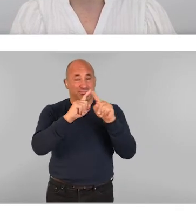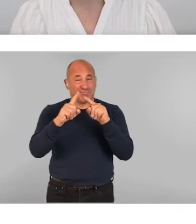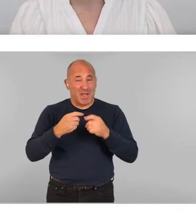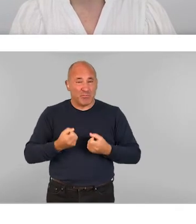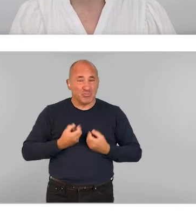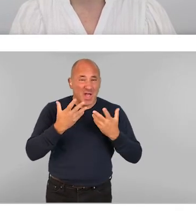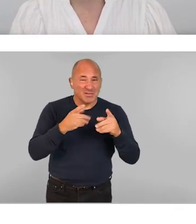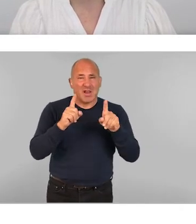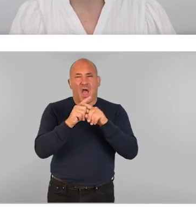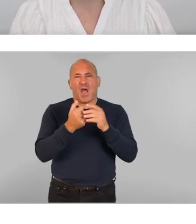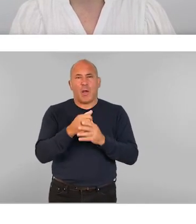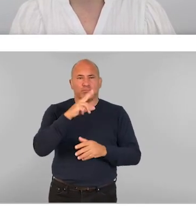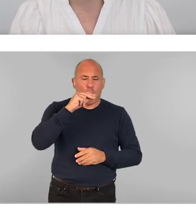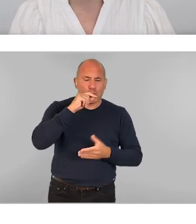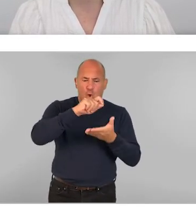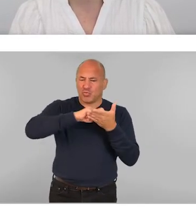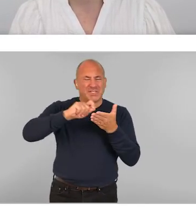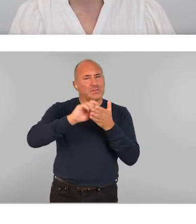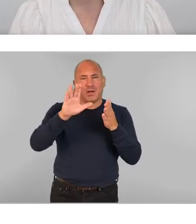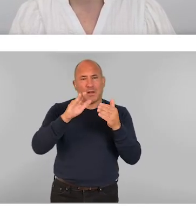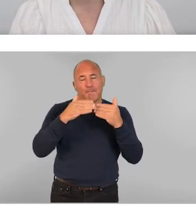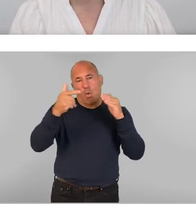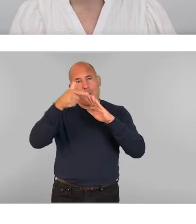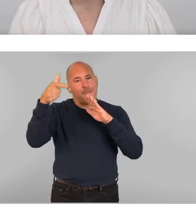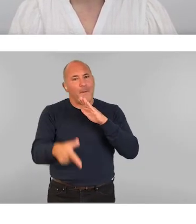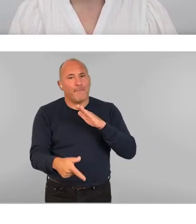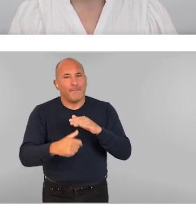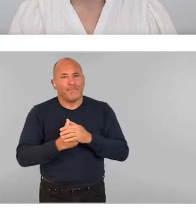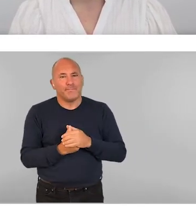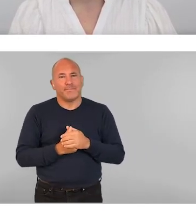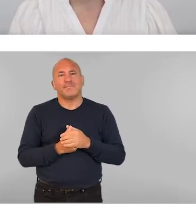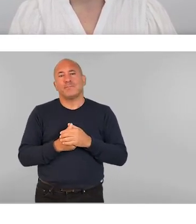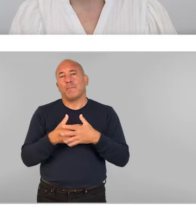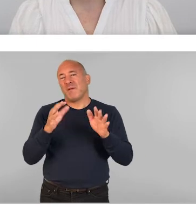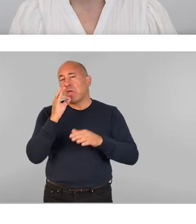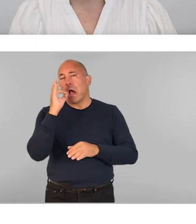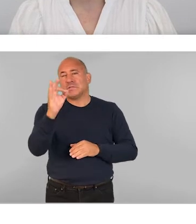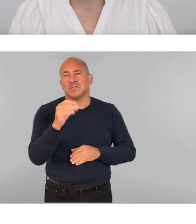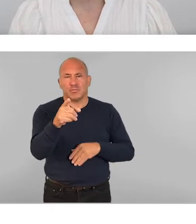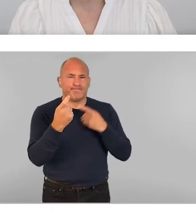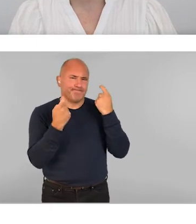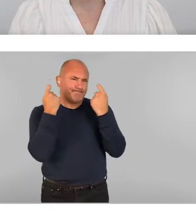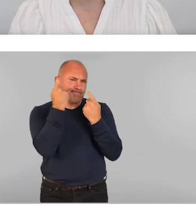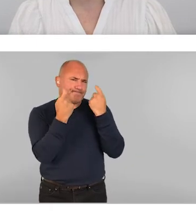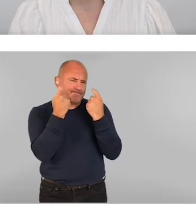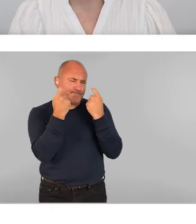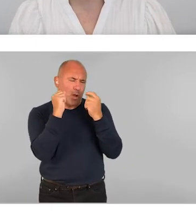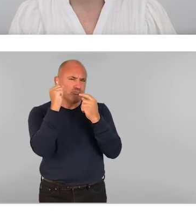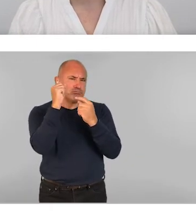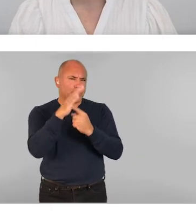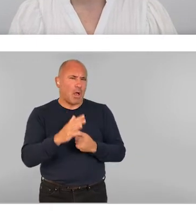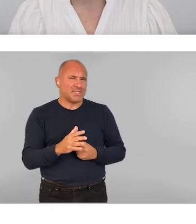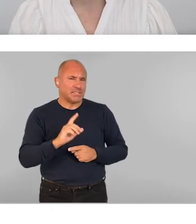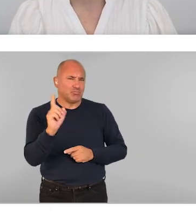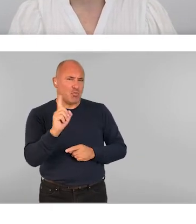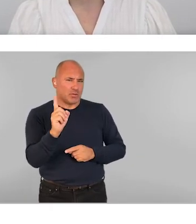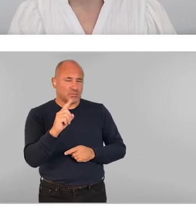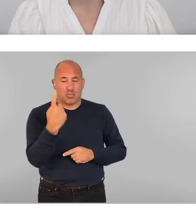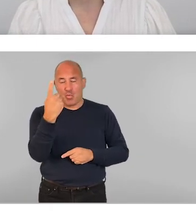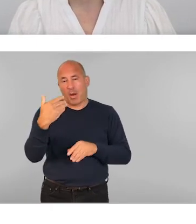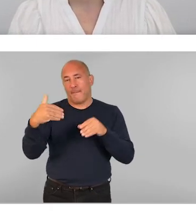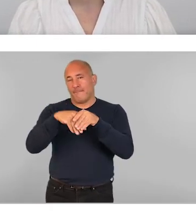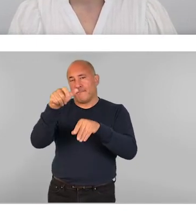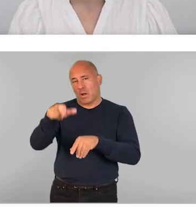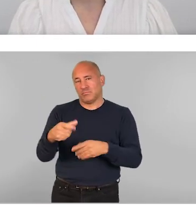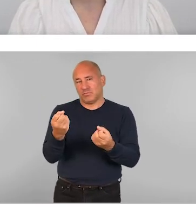for example, go beyond spoken or written English. When asked, what considerations do you think should be priorities? One participant